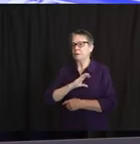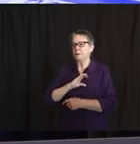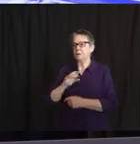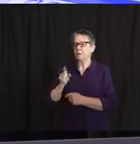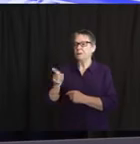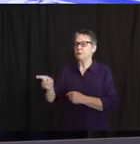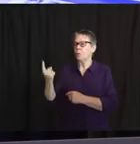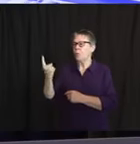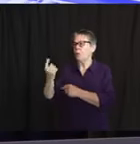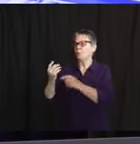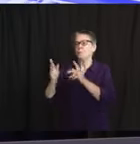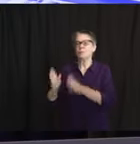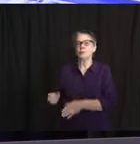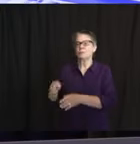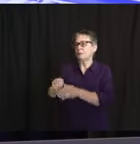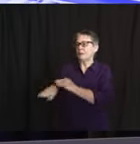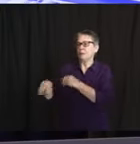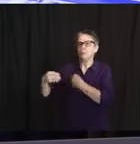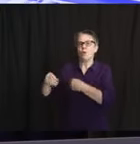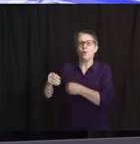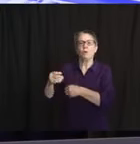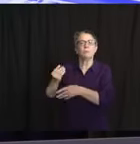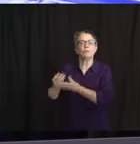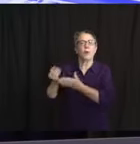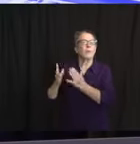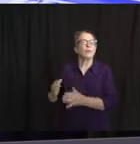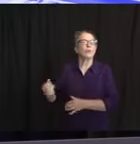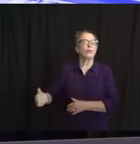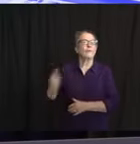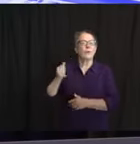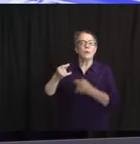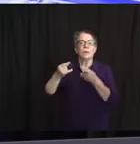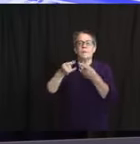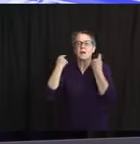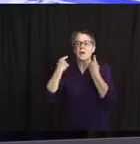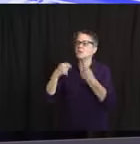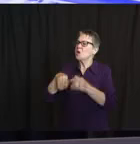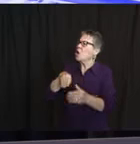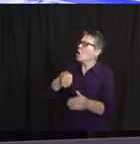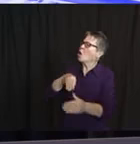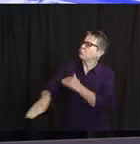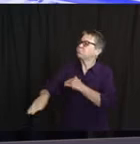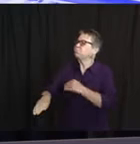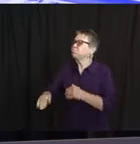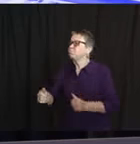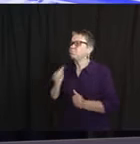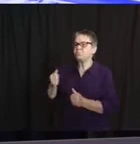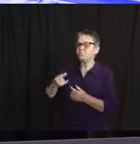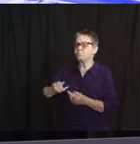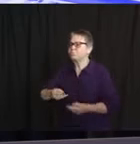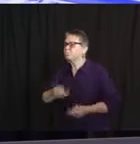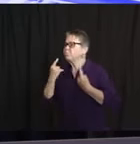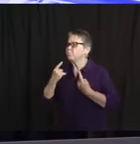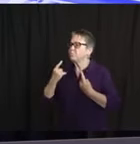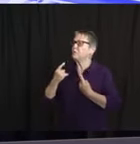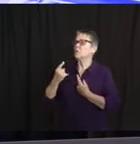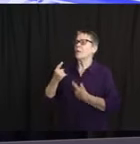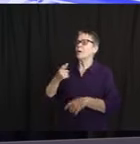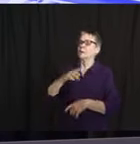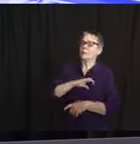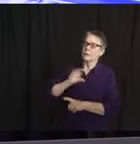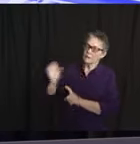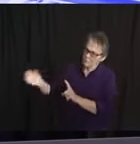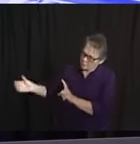but continued to be disruptive and aggressive, was ultimately arrested for disorderly persons and resisting arrest.